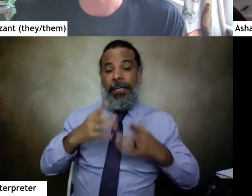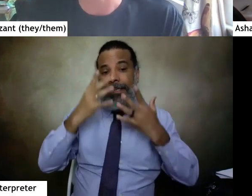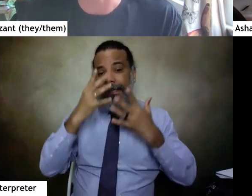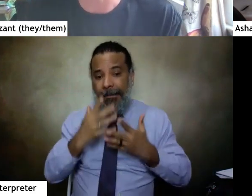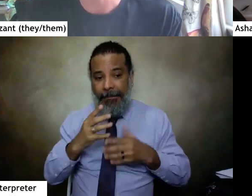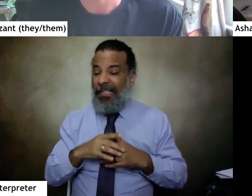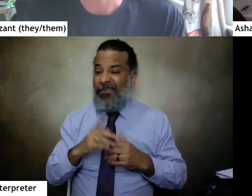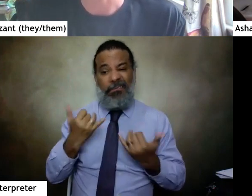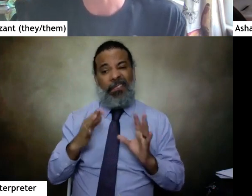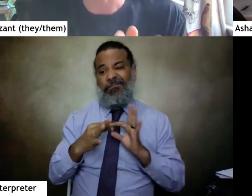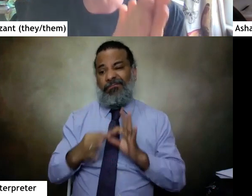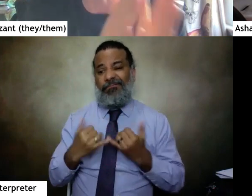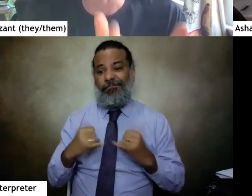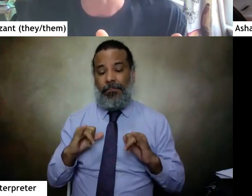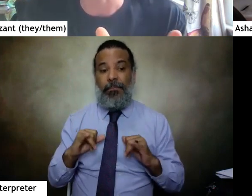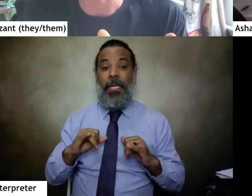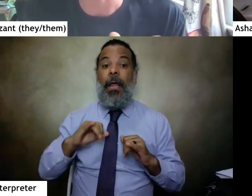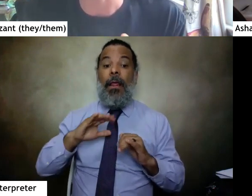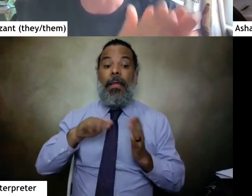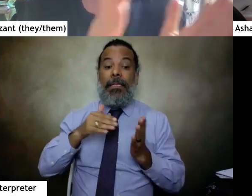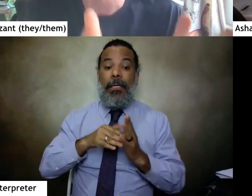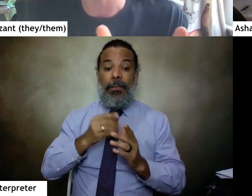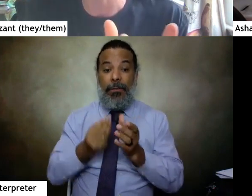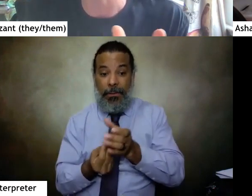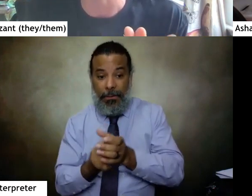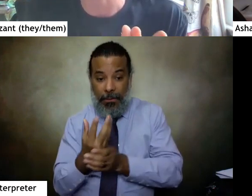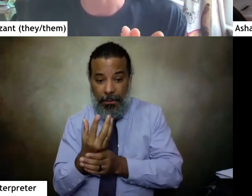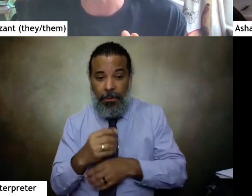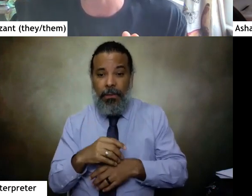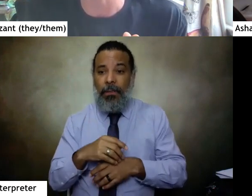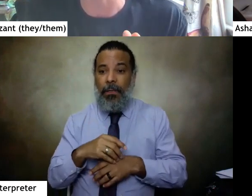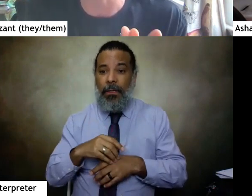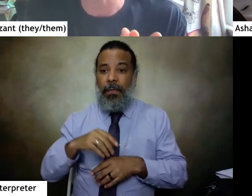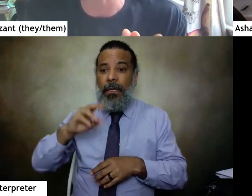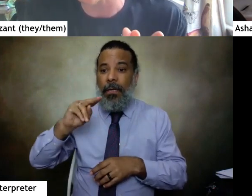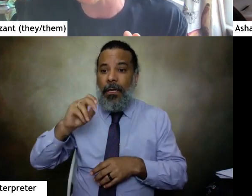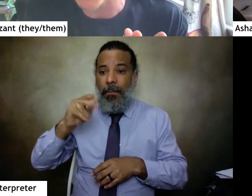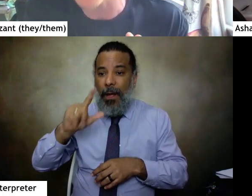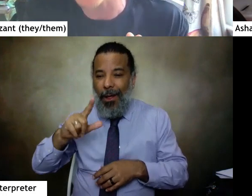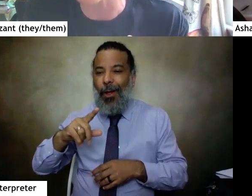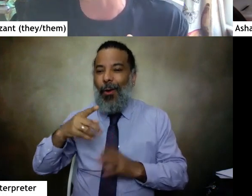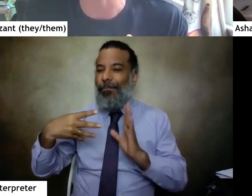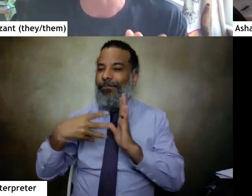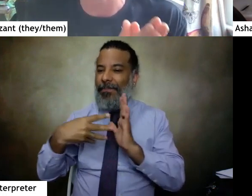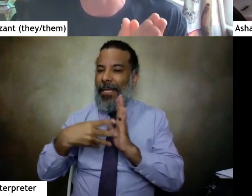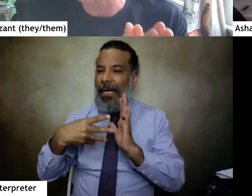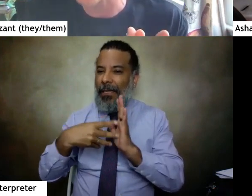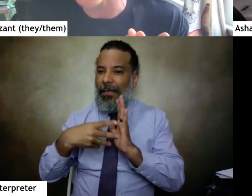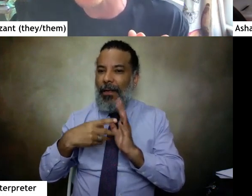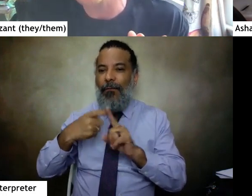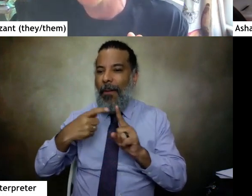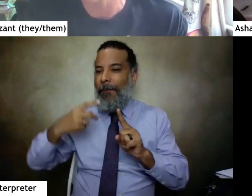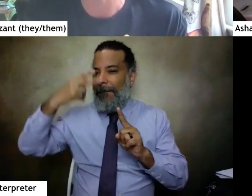as relevant today. The central plant is the saber, also called nopal or prickly pear cactus, originally from